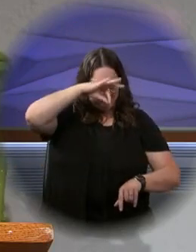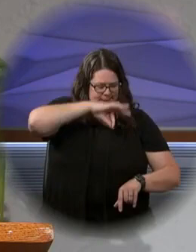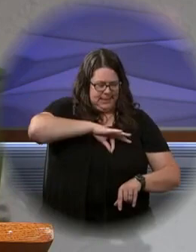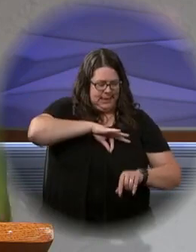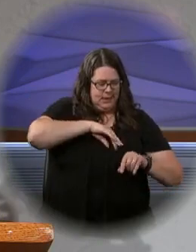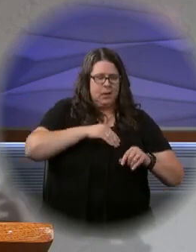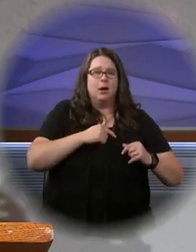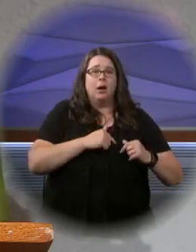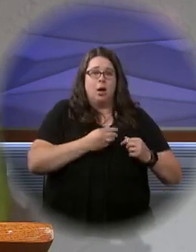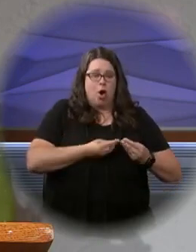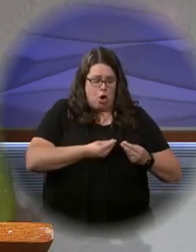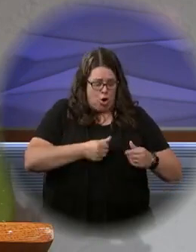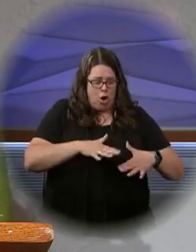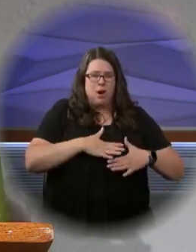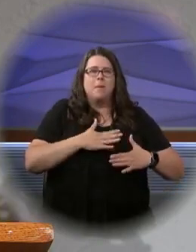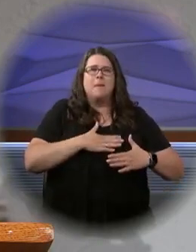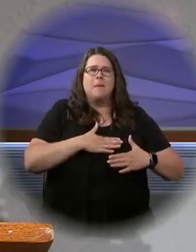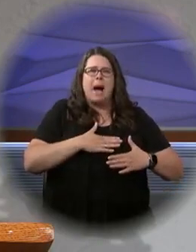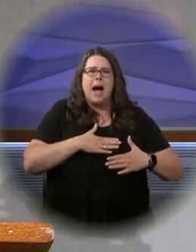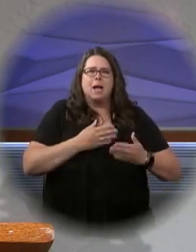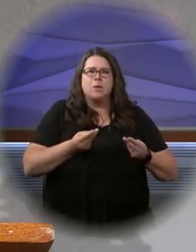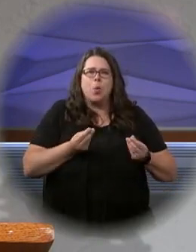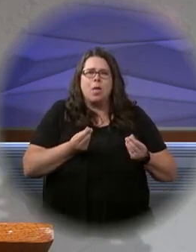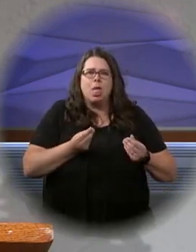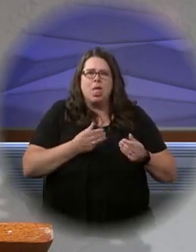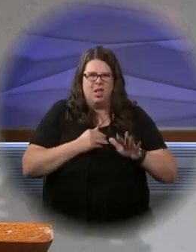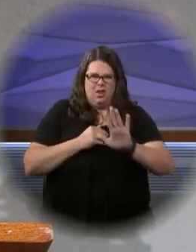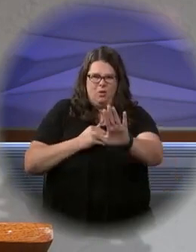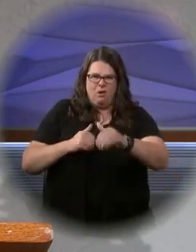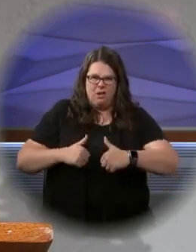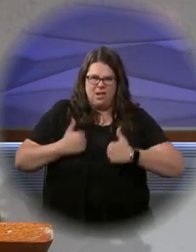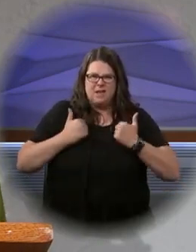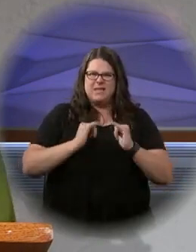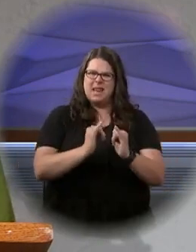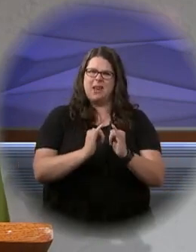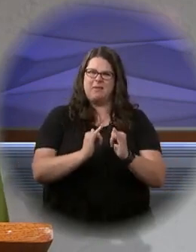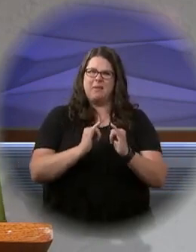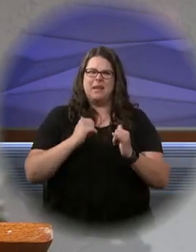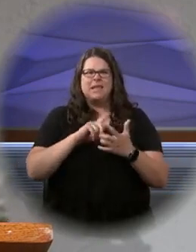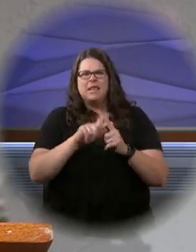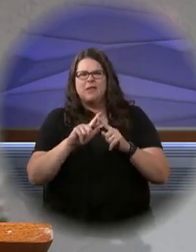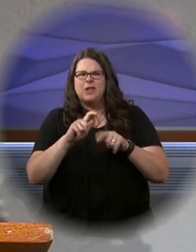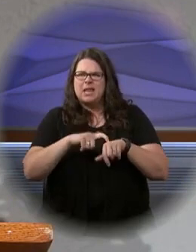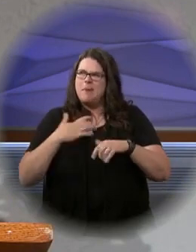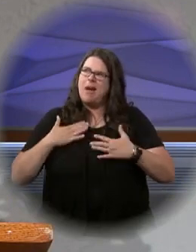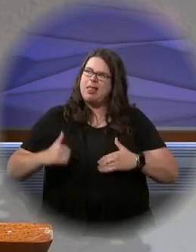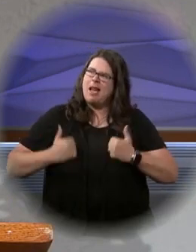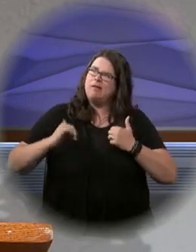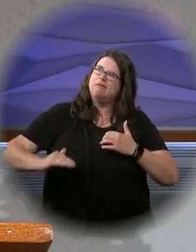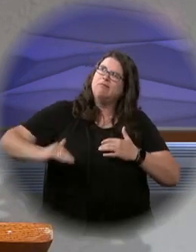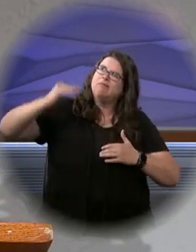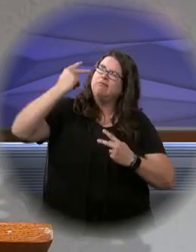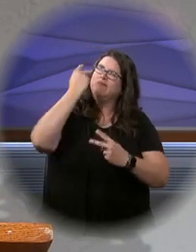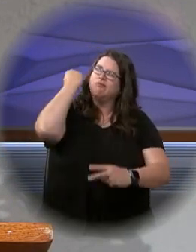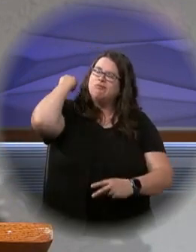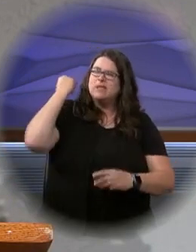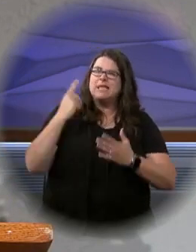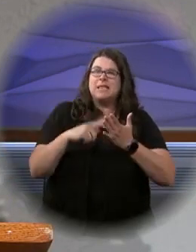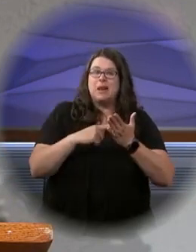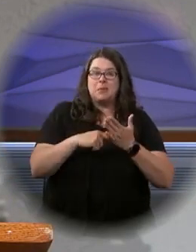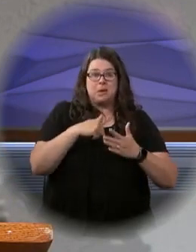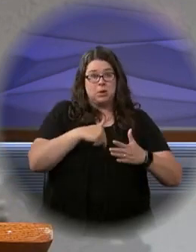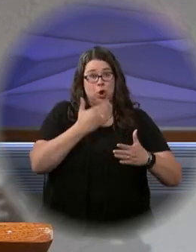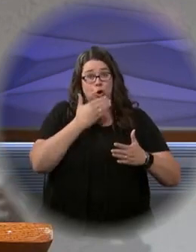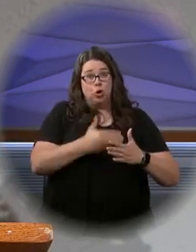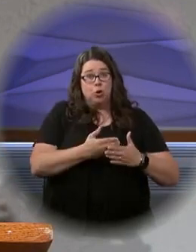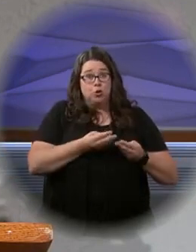soils that you and I are at different times in our lives to receive God's word and to allow it to be either a